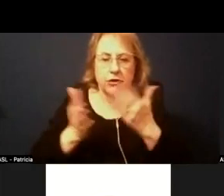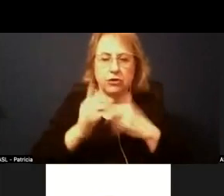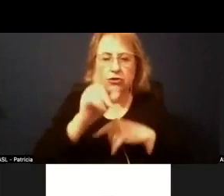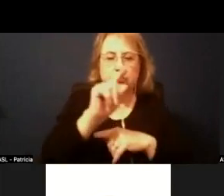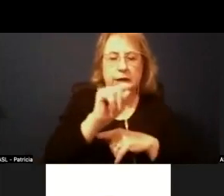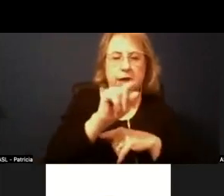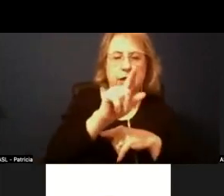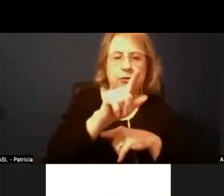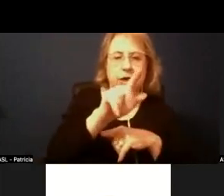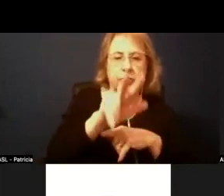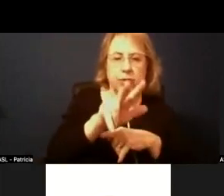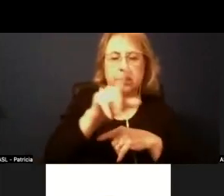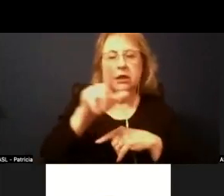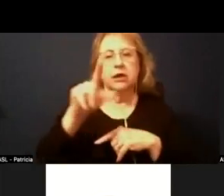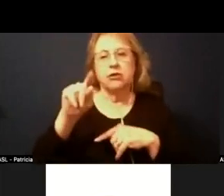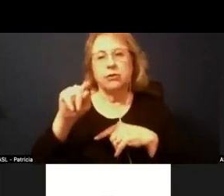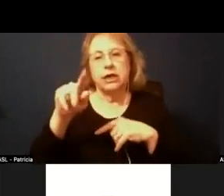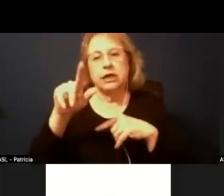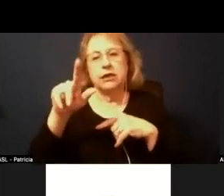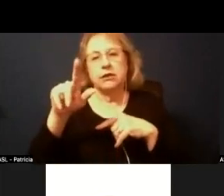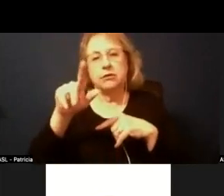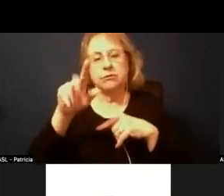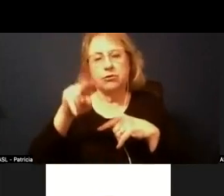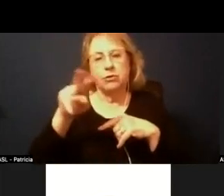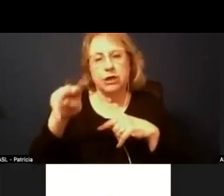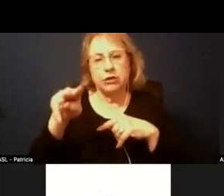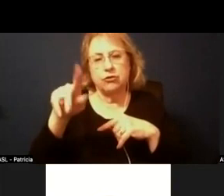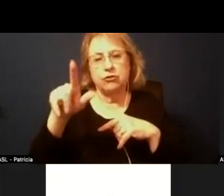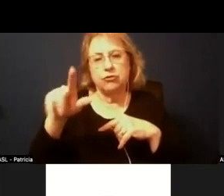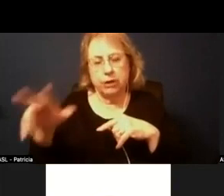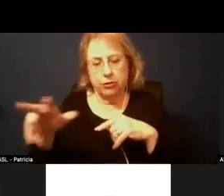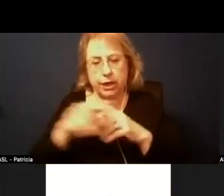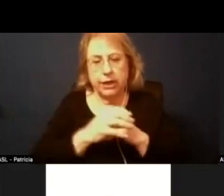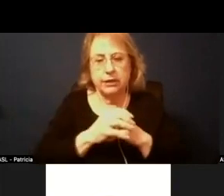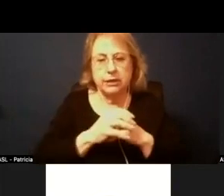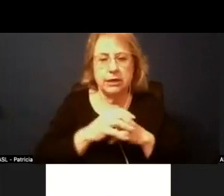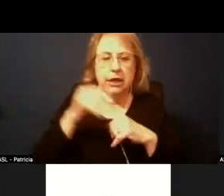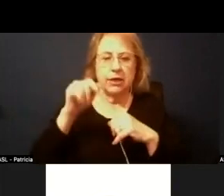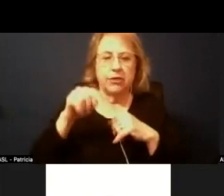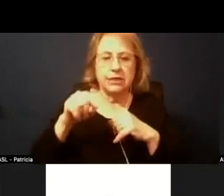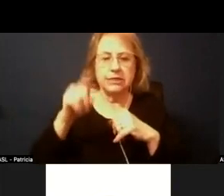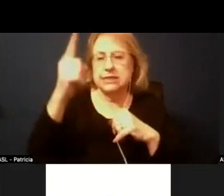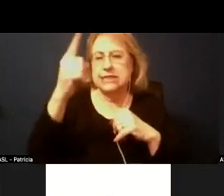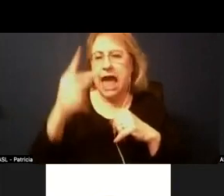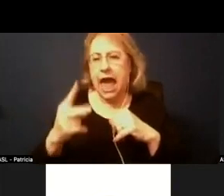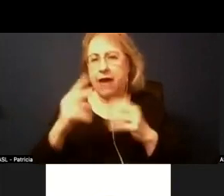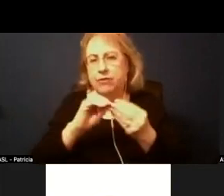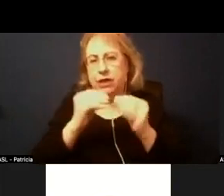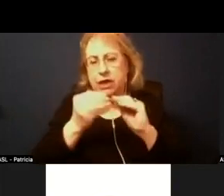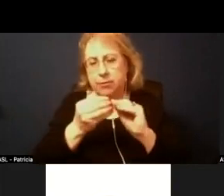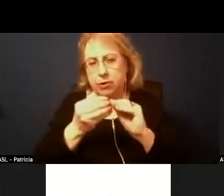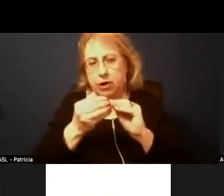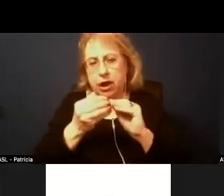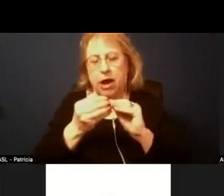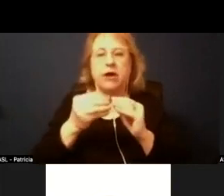annually we've brought this resolution forward this year um i'm pleased because it's half the number of reductions that